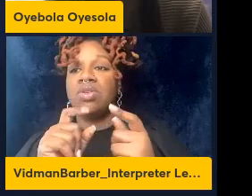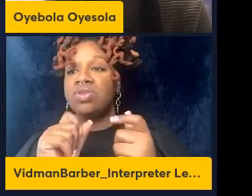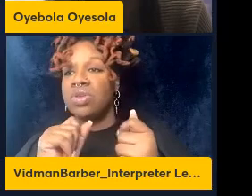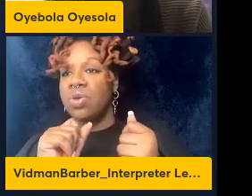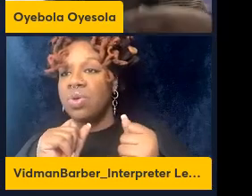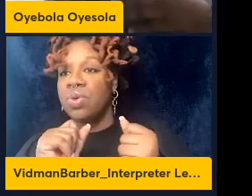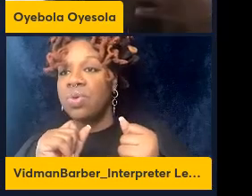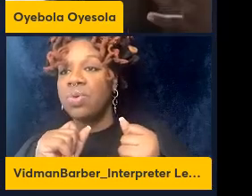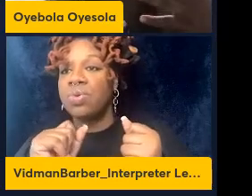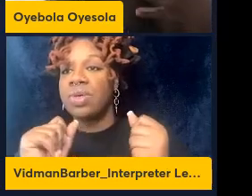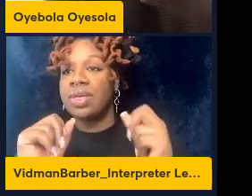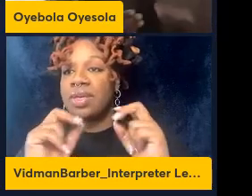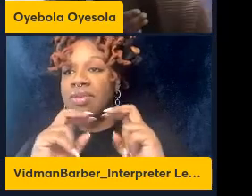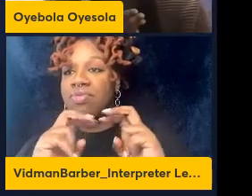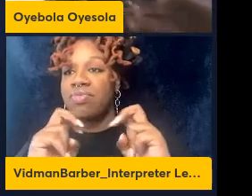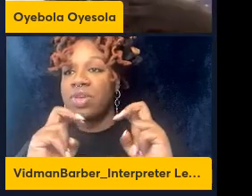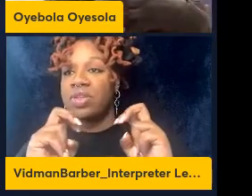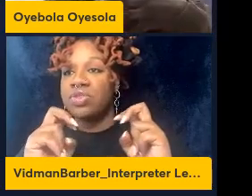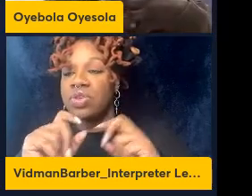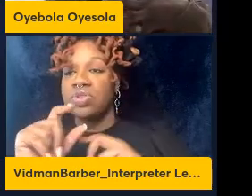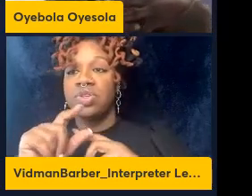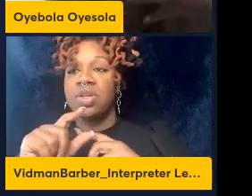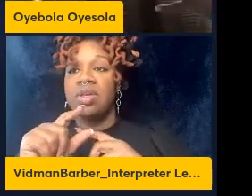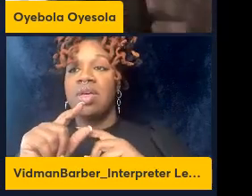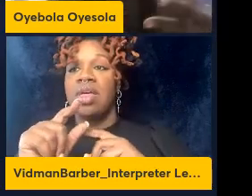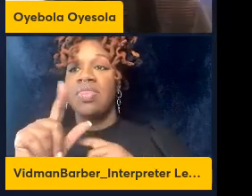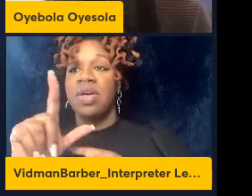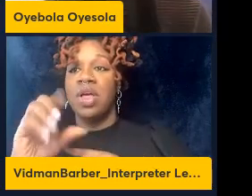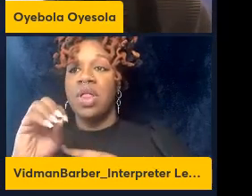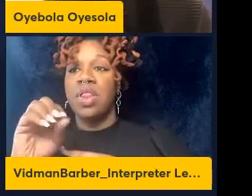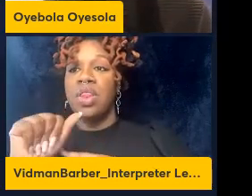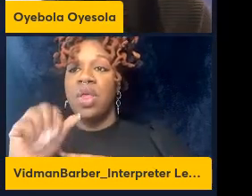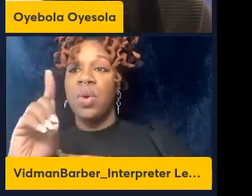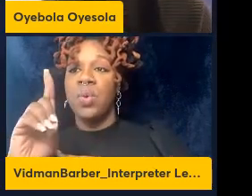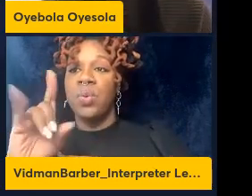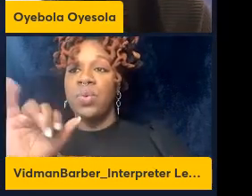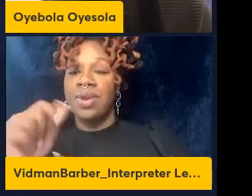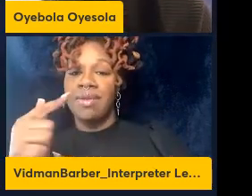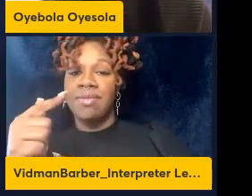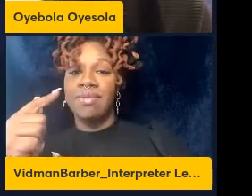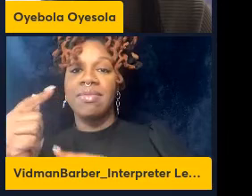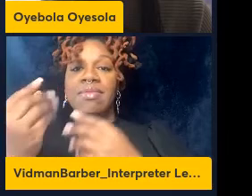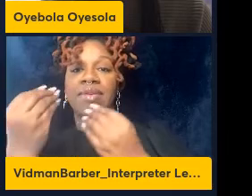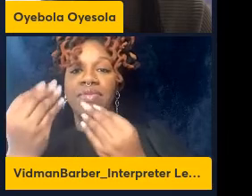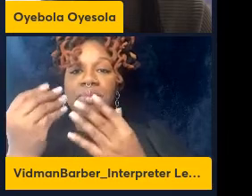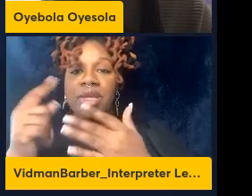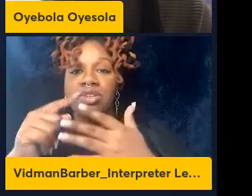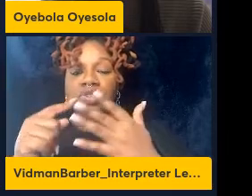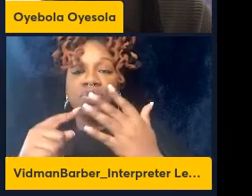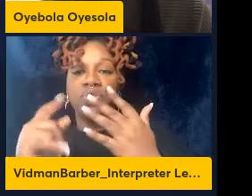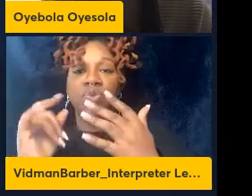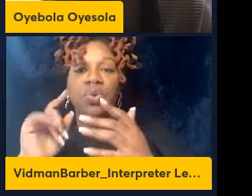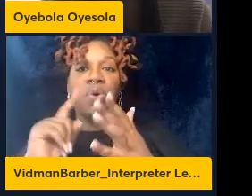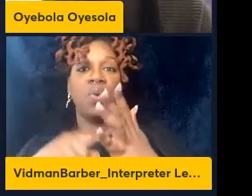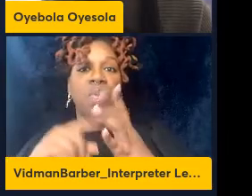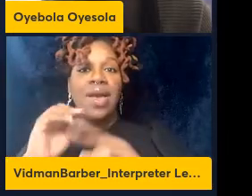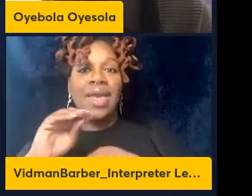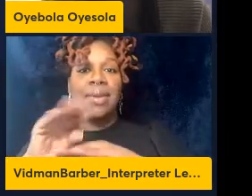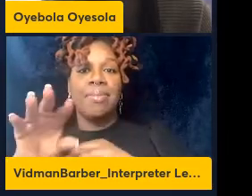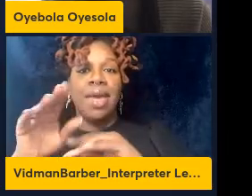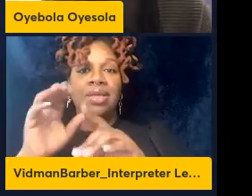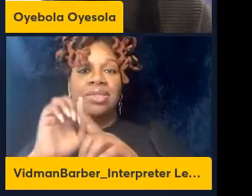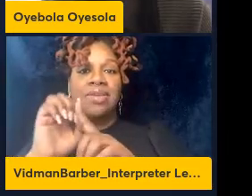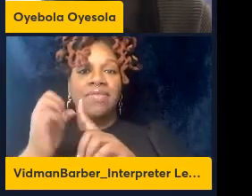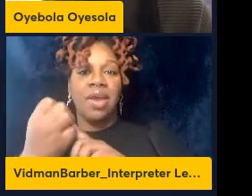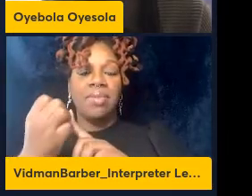are the factors that are driving this environment and genetic differences and really what we see is that it seems like differences